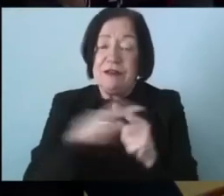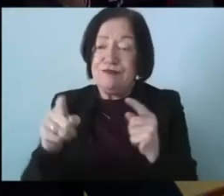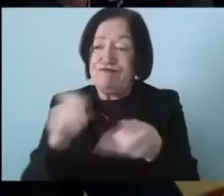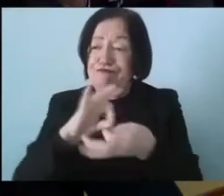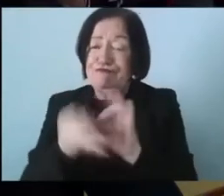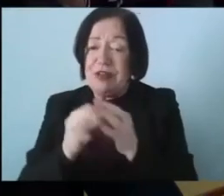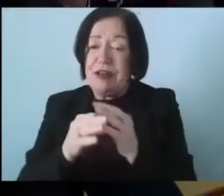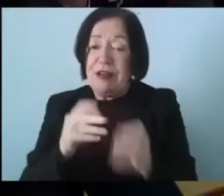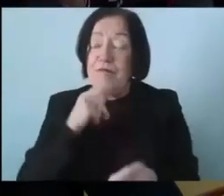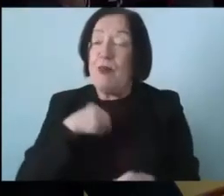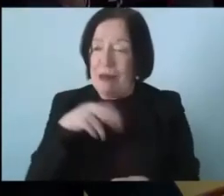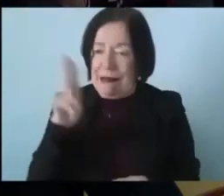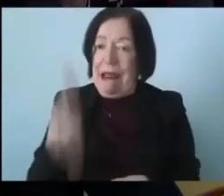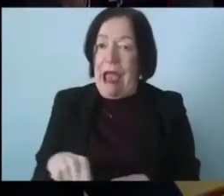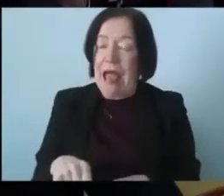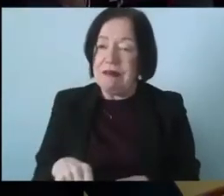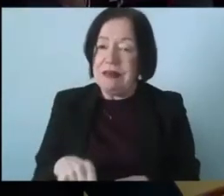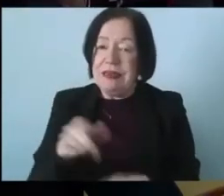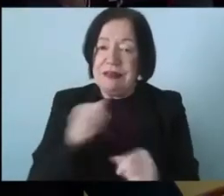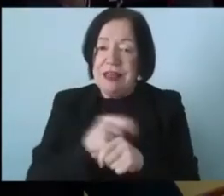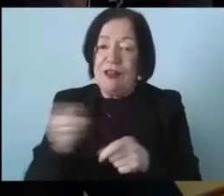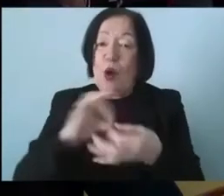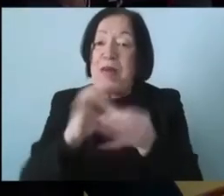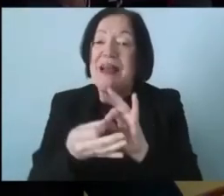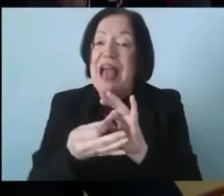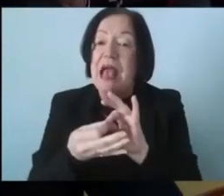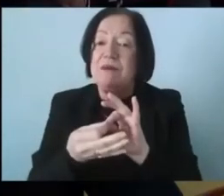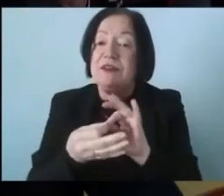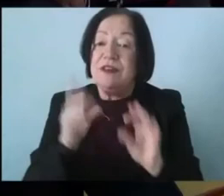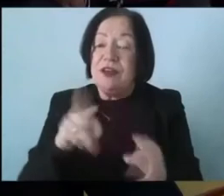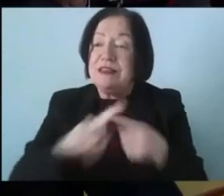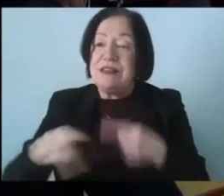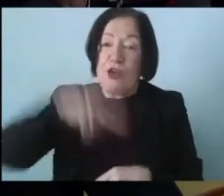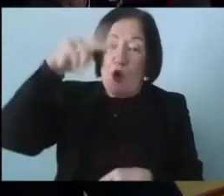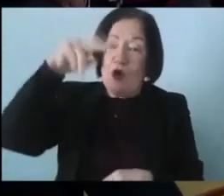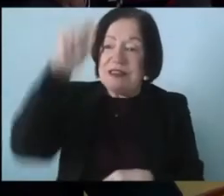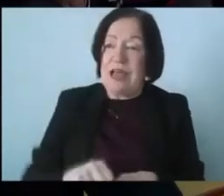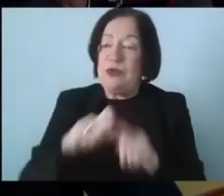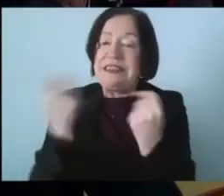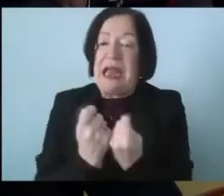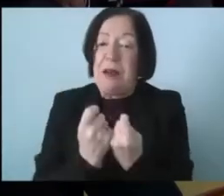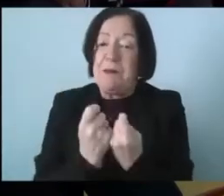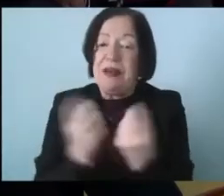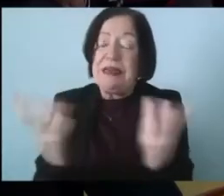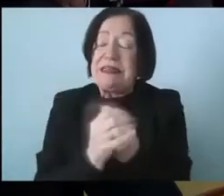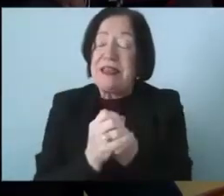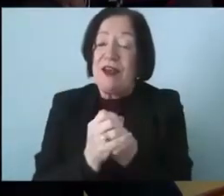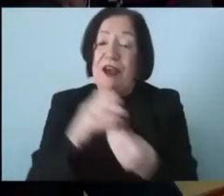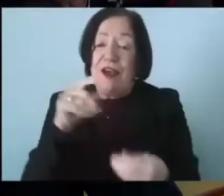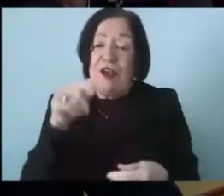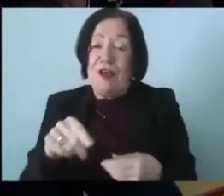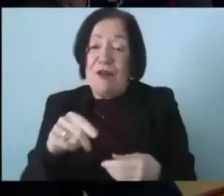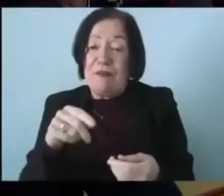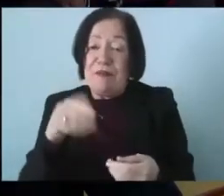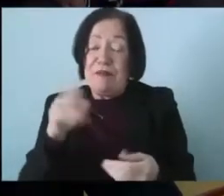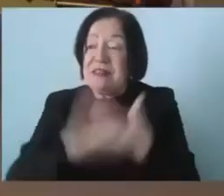in actual fact we can and it's called the olympic games where we can send a north-south team to olympic games so you may miss out on paris but certainly